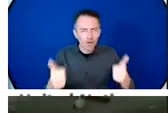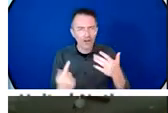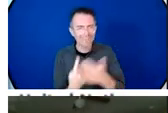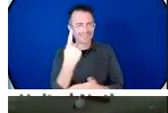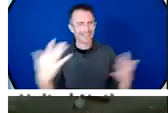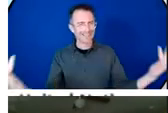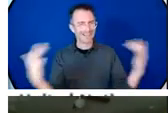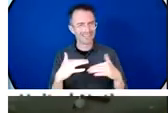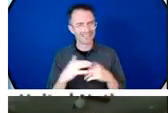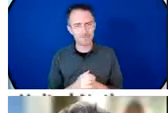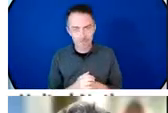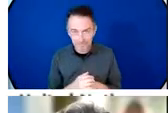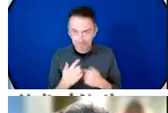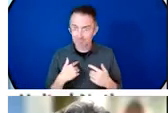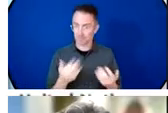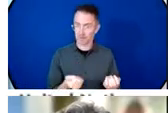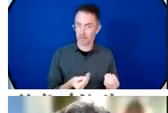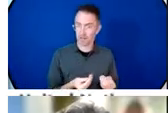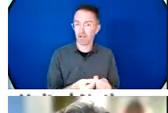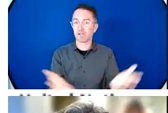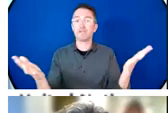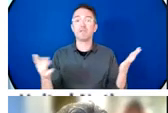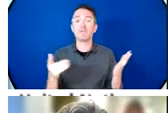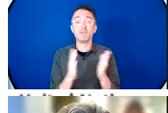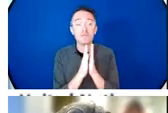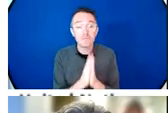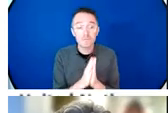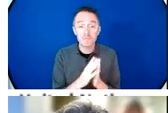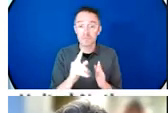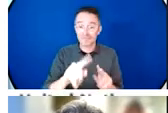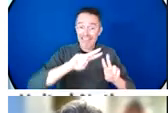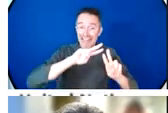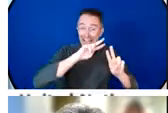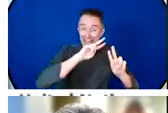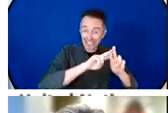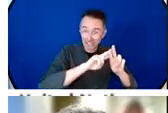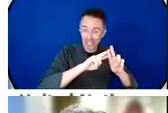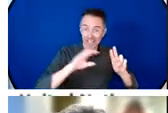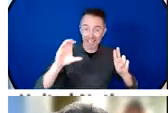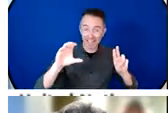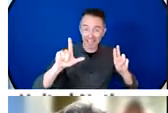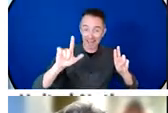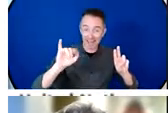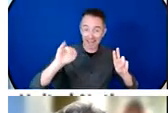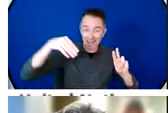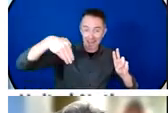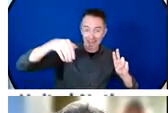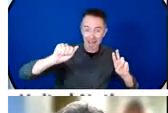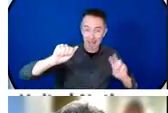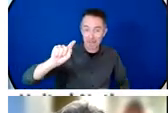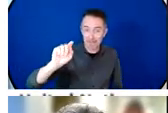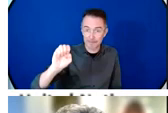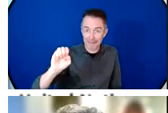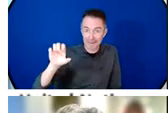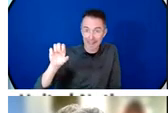the hashtag is climate SRHR. So please, if you're social media, do follow that. And again,